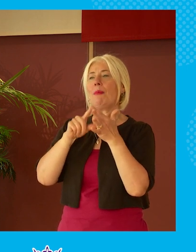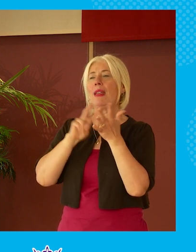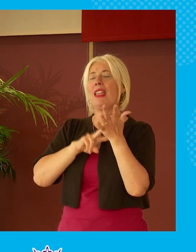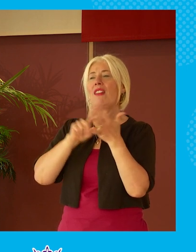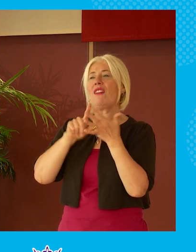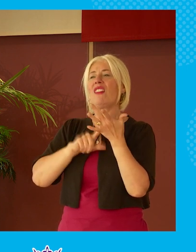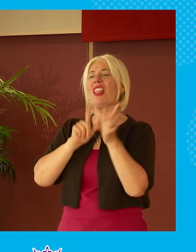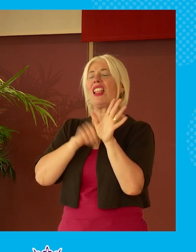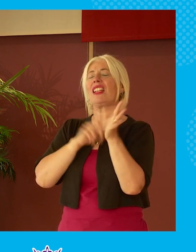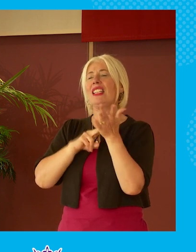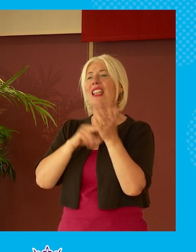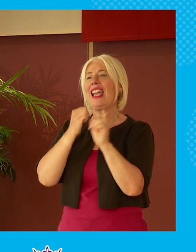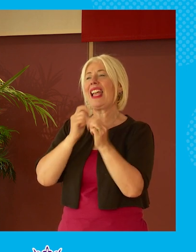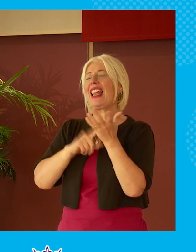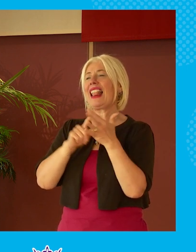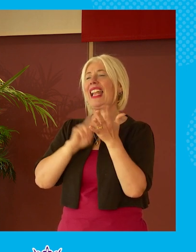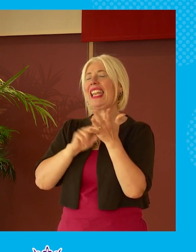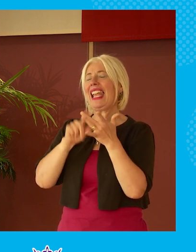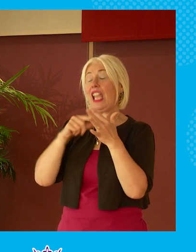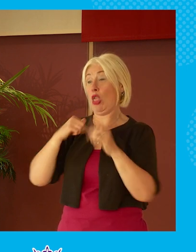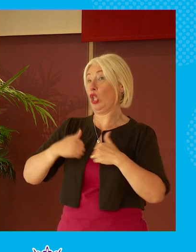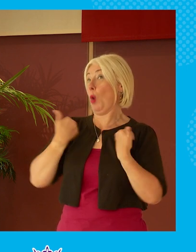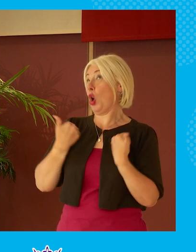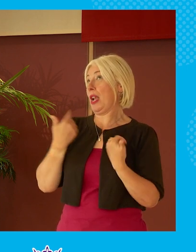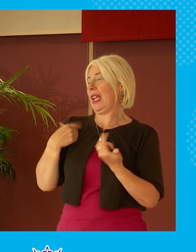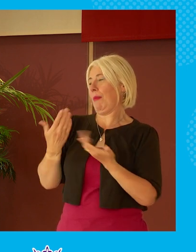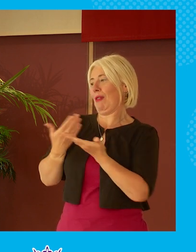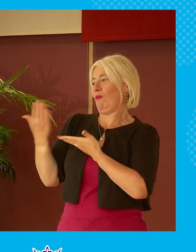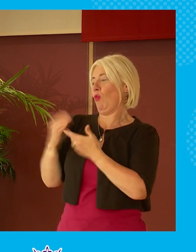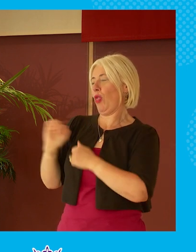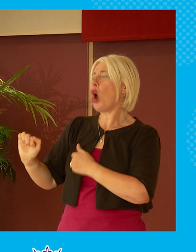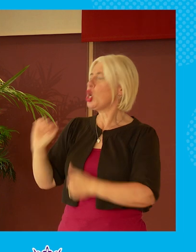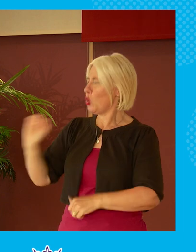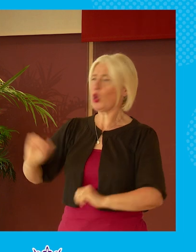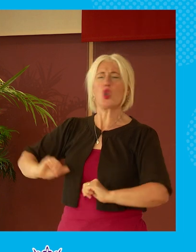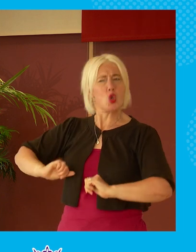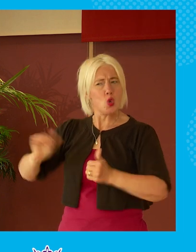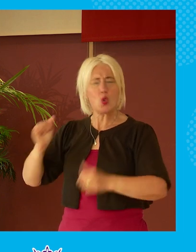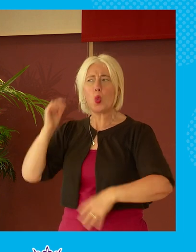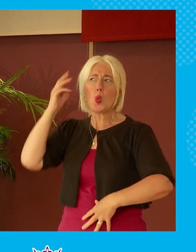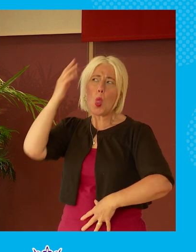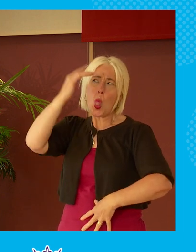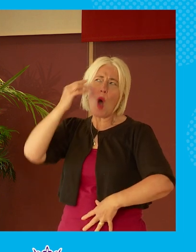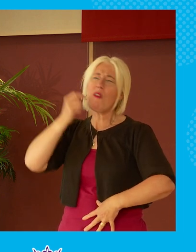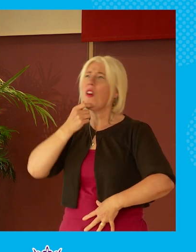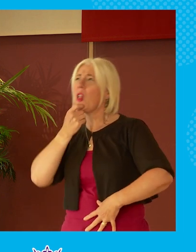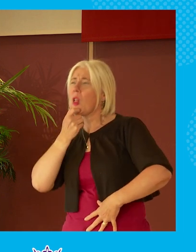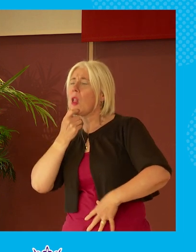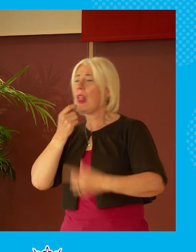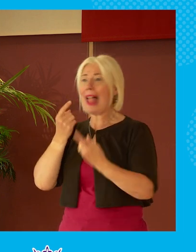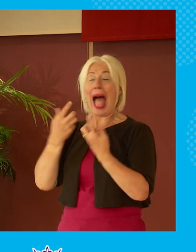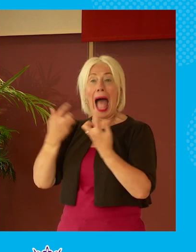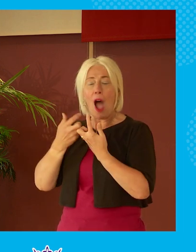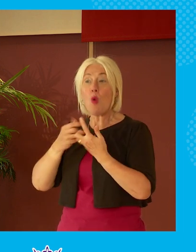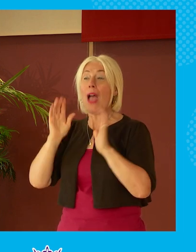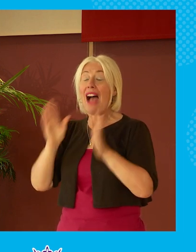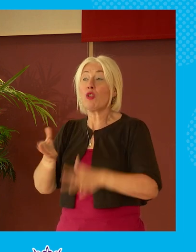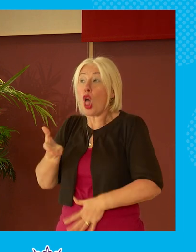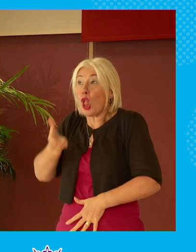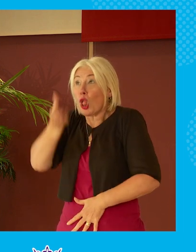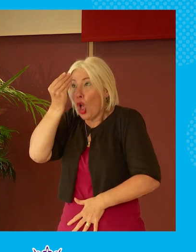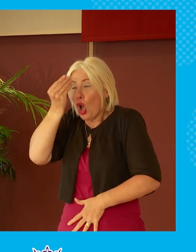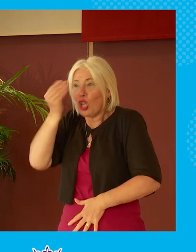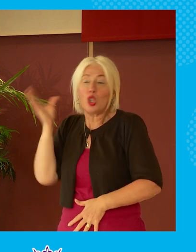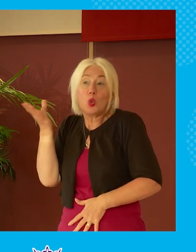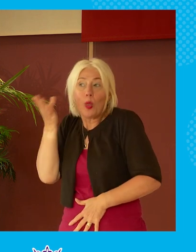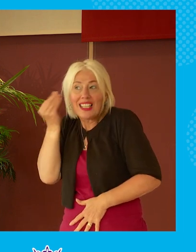morning and and she was she offered some really kind of thoughtful insights into how we learn to listen